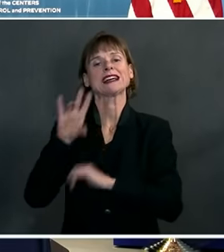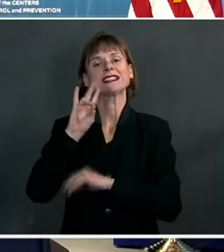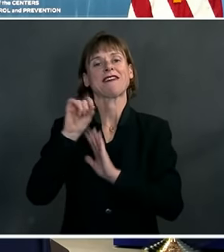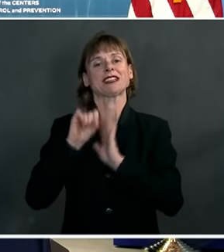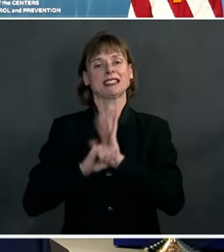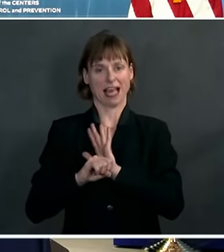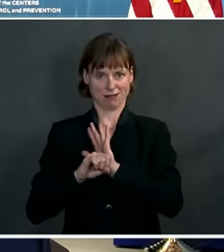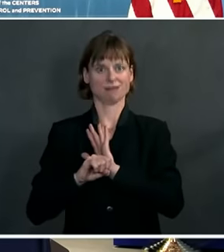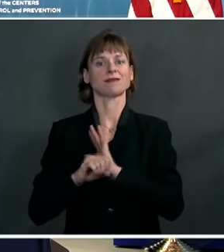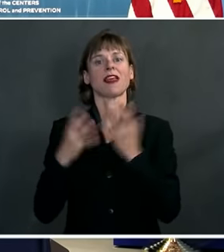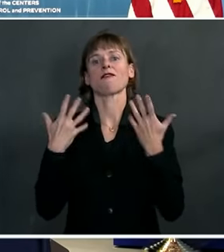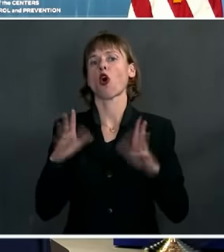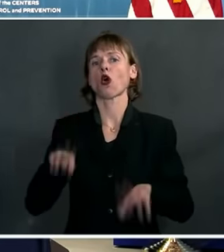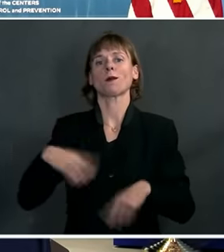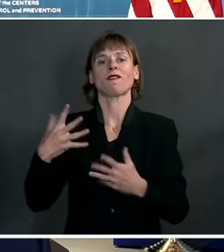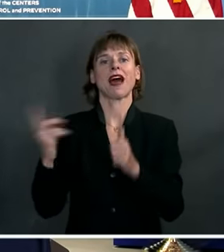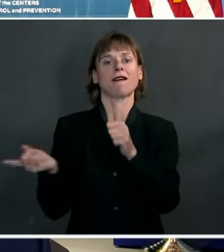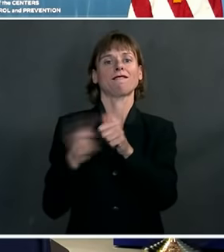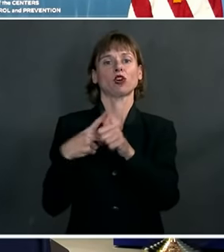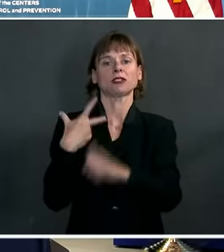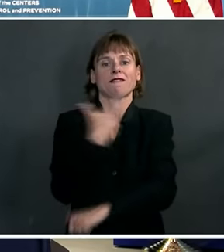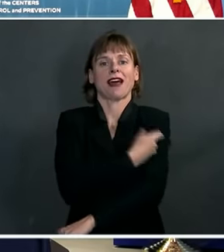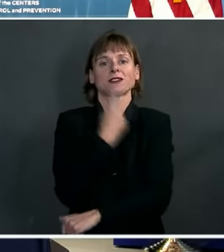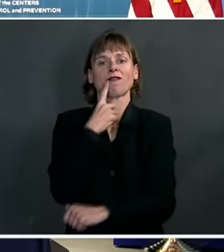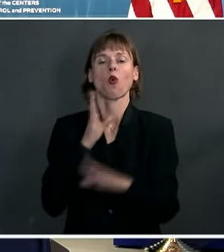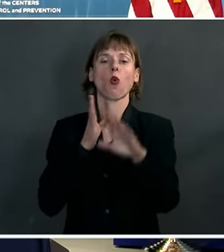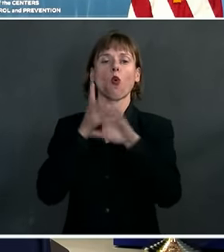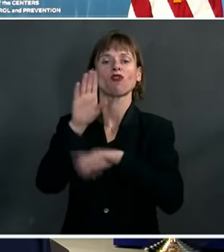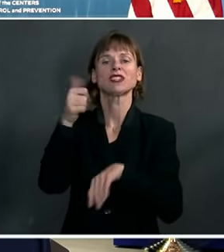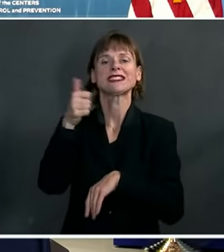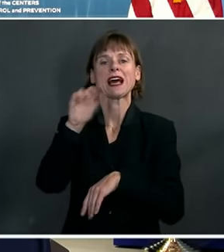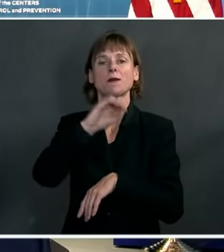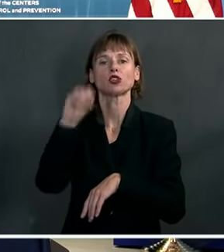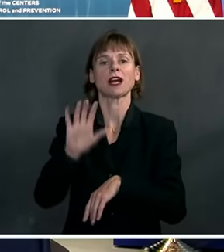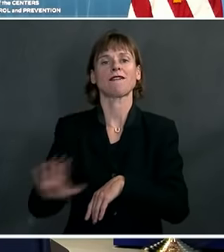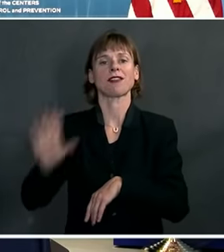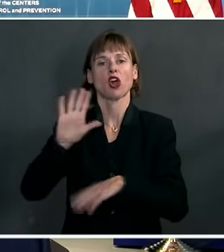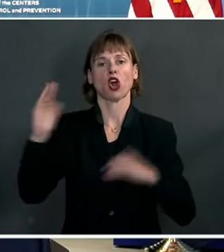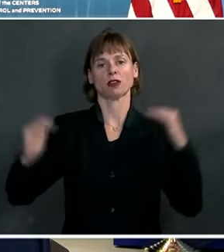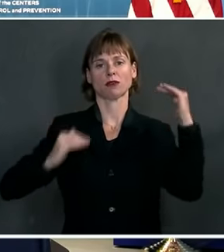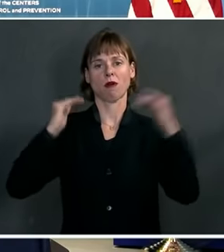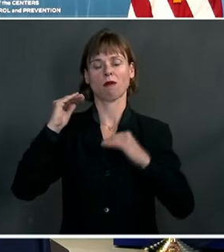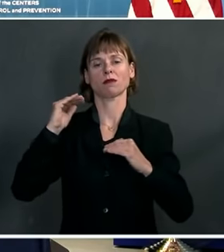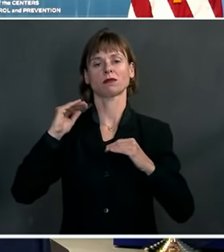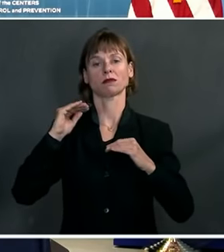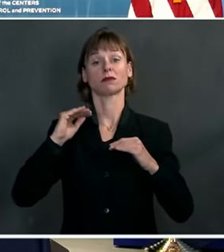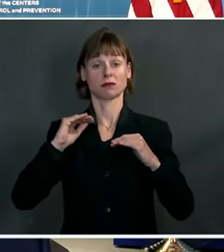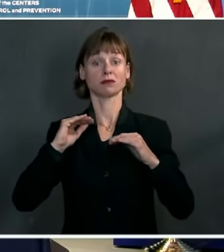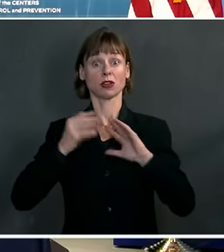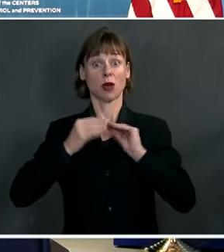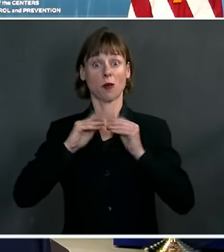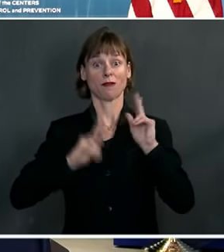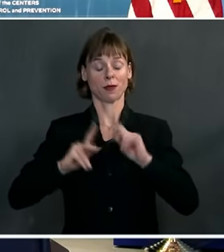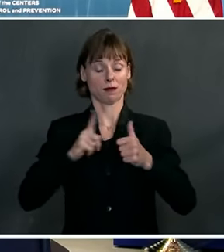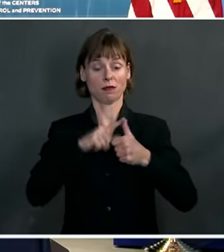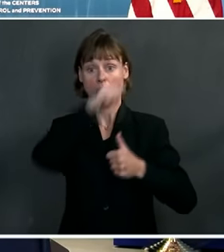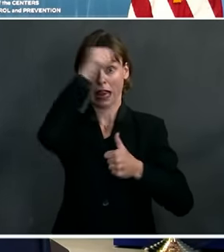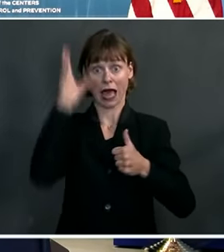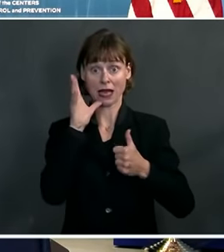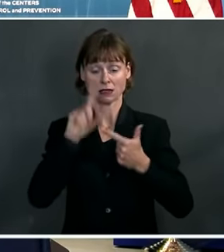already provided first vaccinations to more than 10% of their adult populations. Alaska,